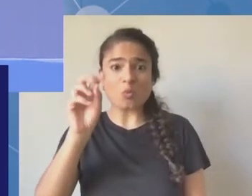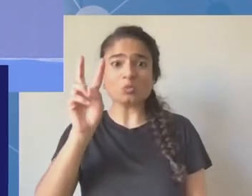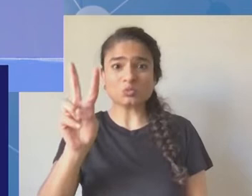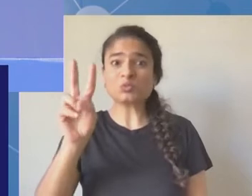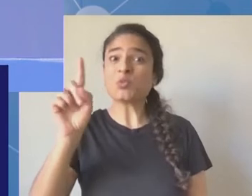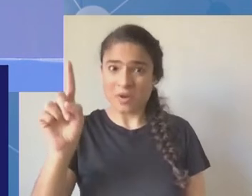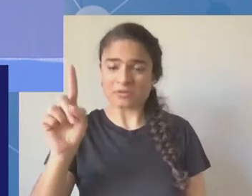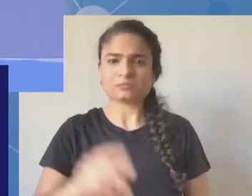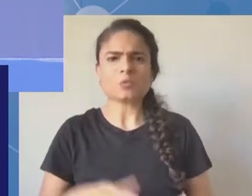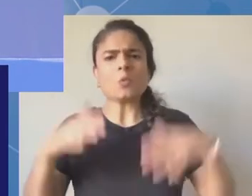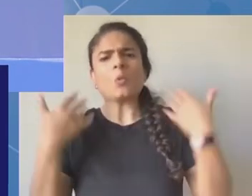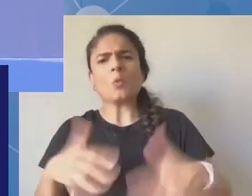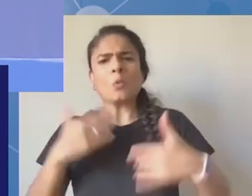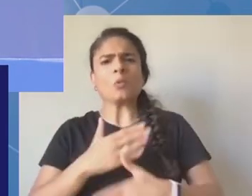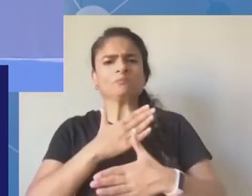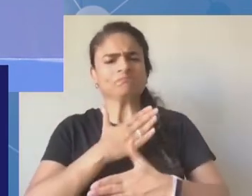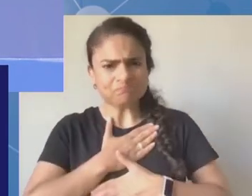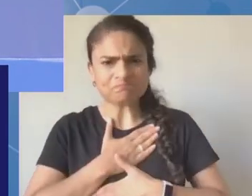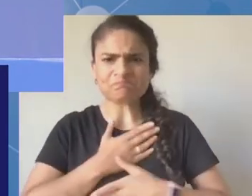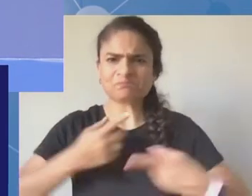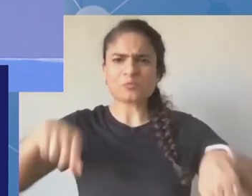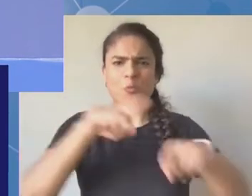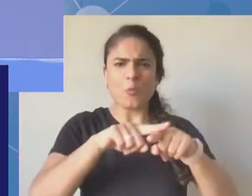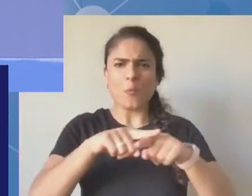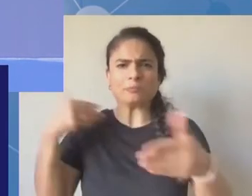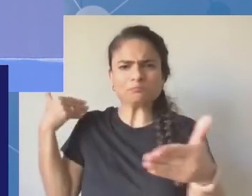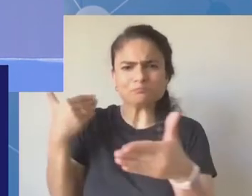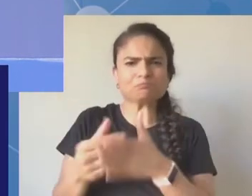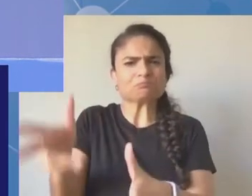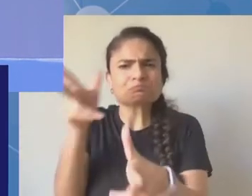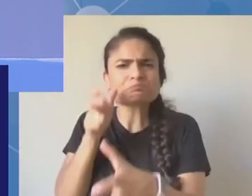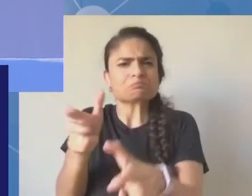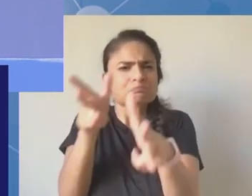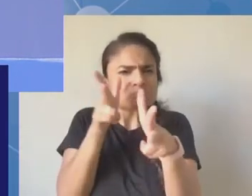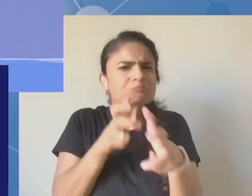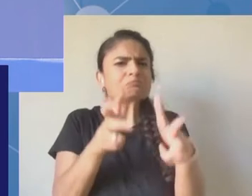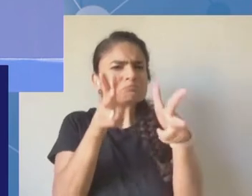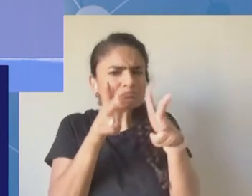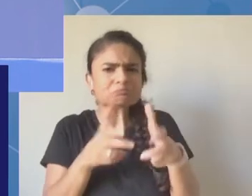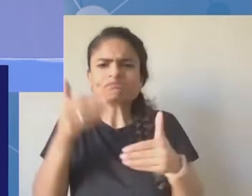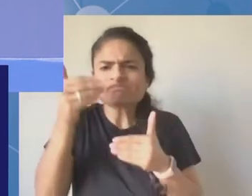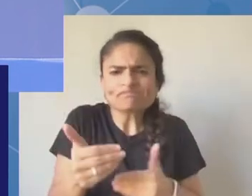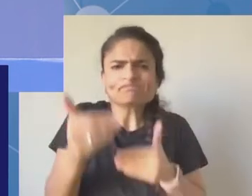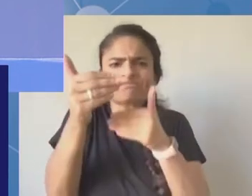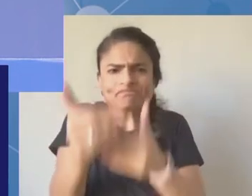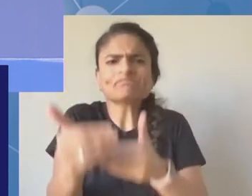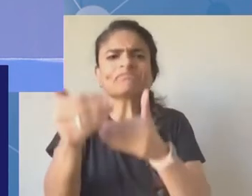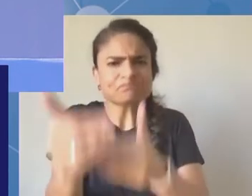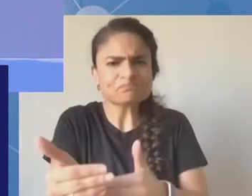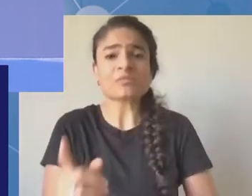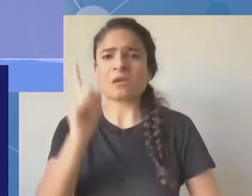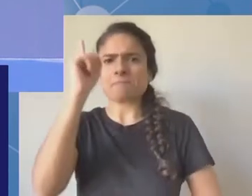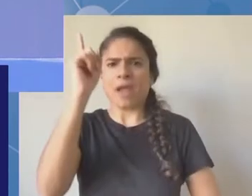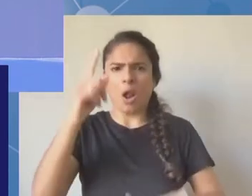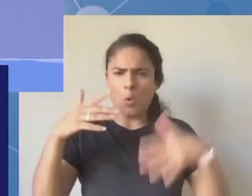opportunity and I am really looking forward to your feedback. Thank you. Thank you very much, Assistant